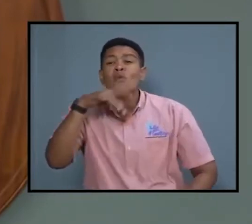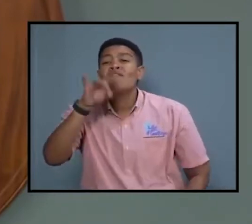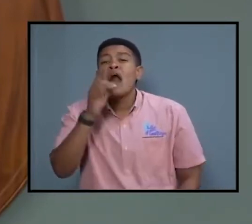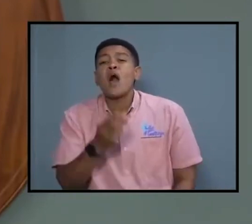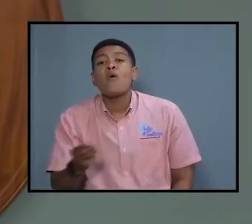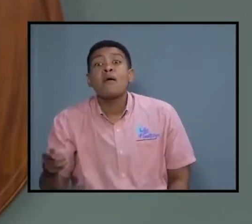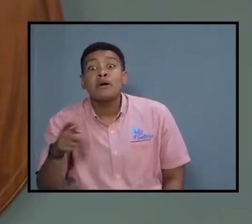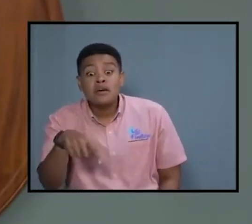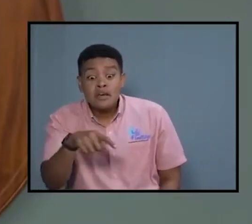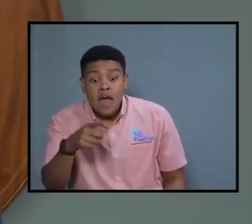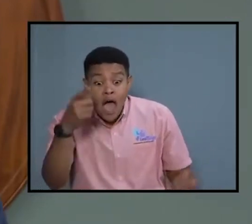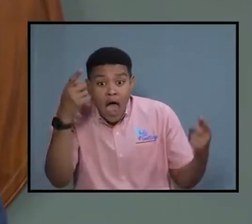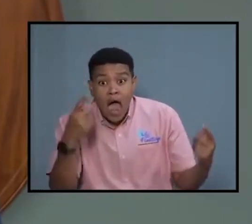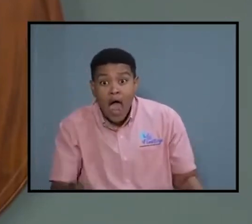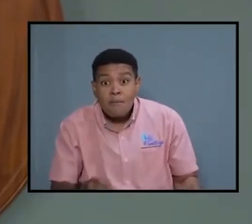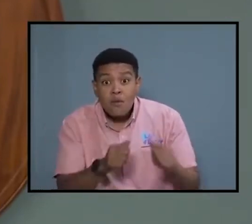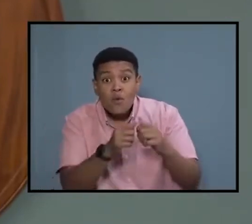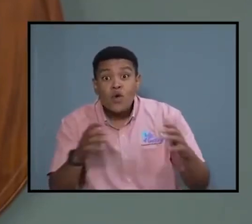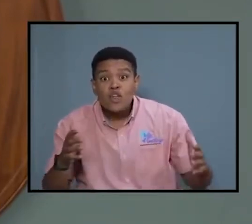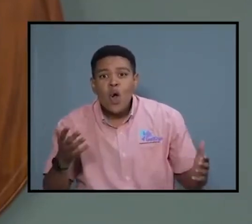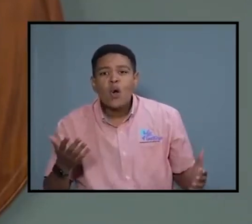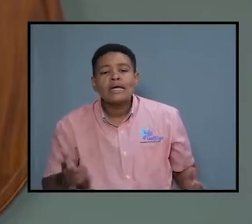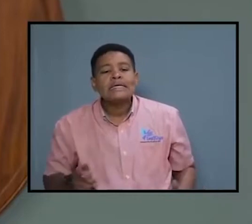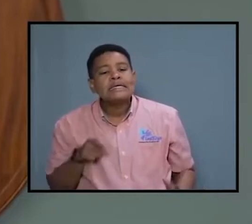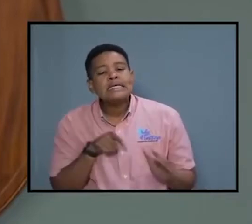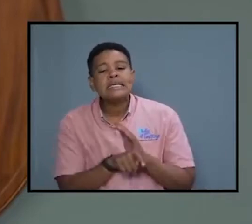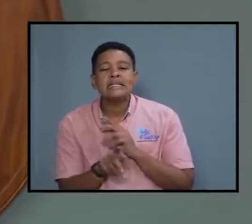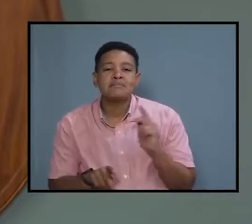without taking any lives.